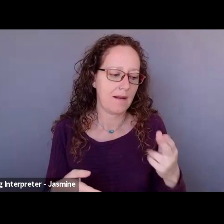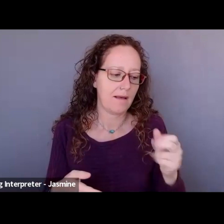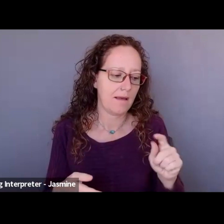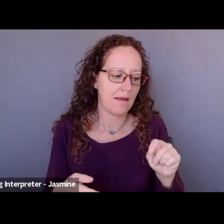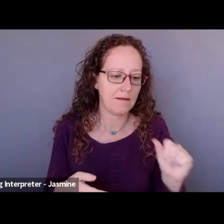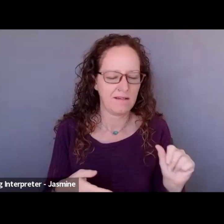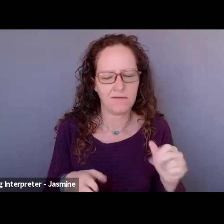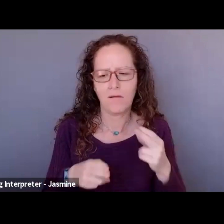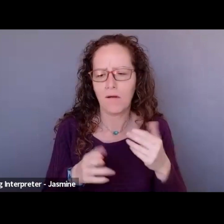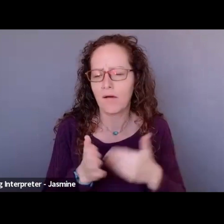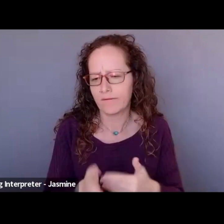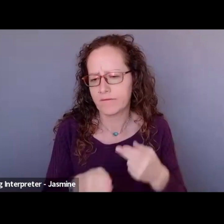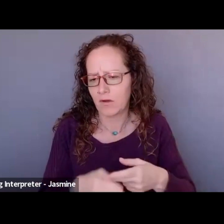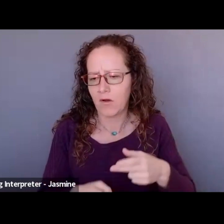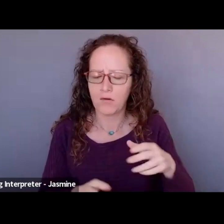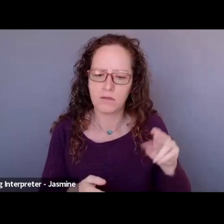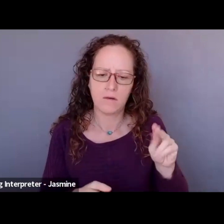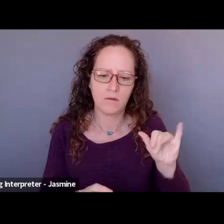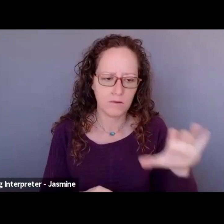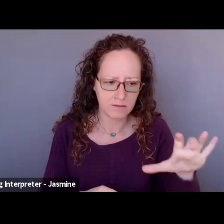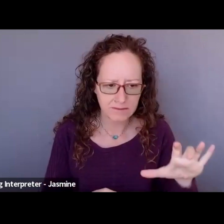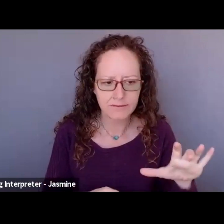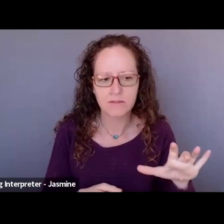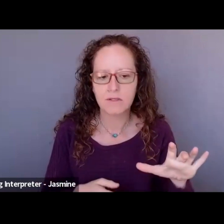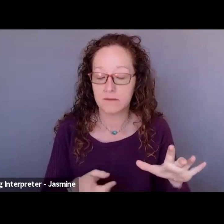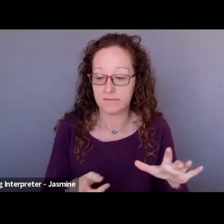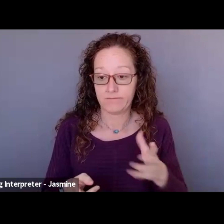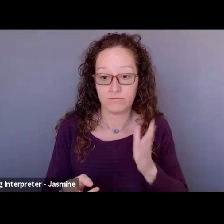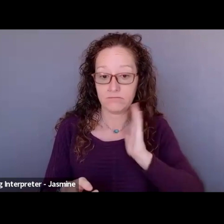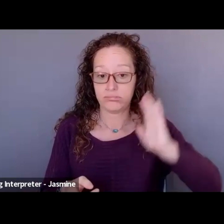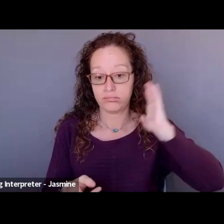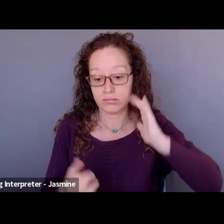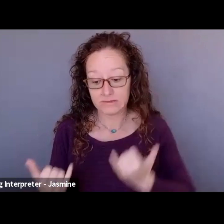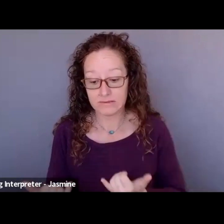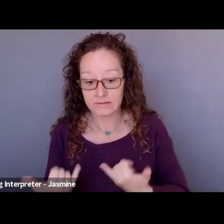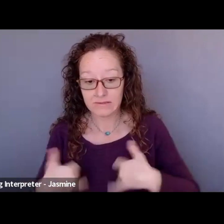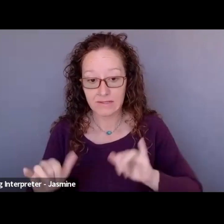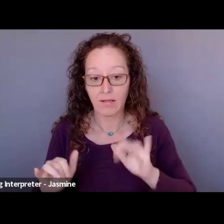exists on the contemporary and ancestral homelands of the Canarsie,